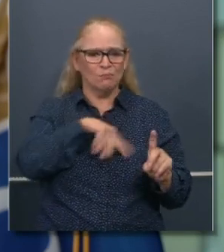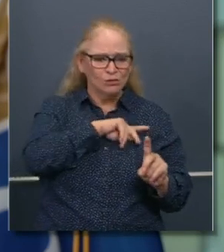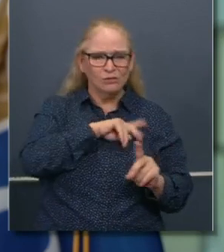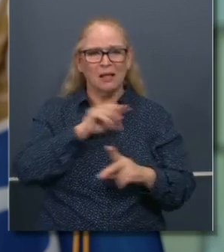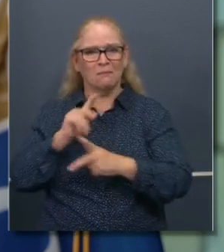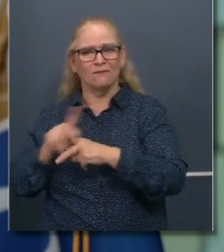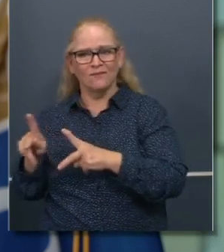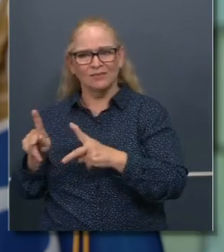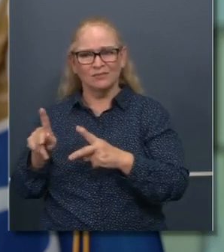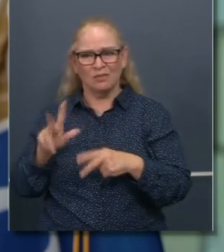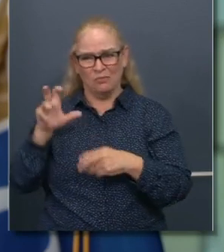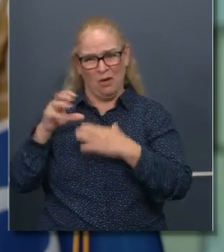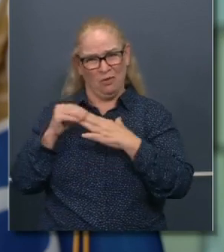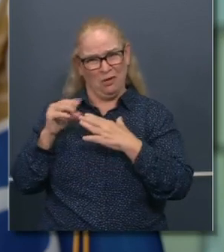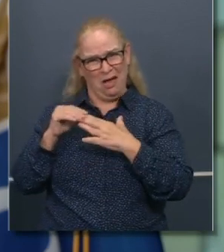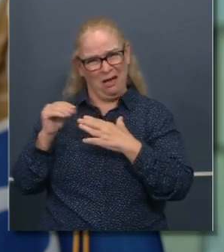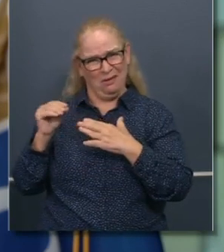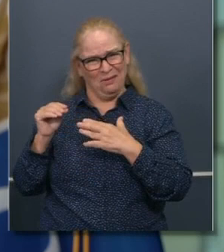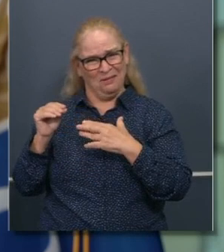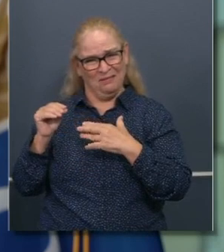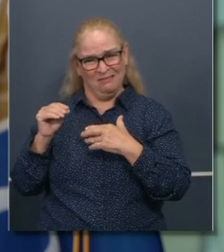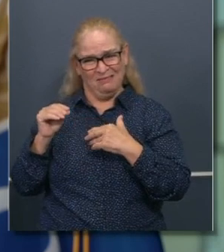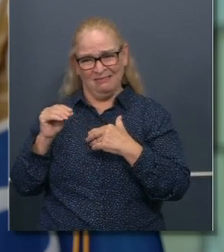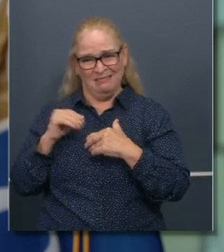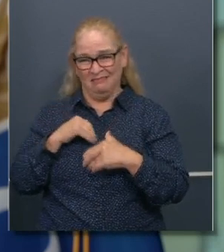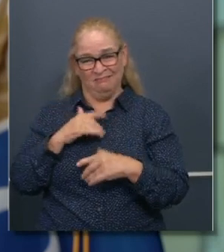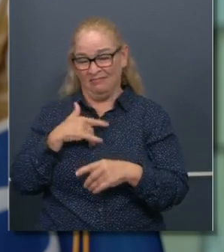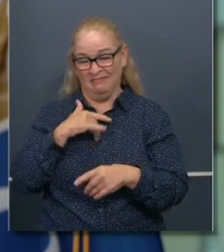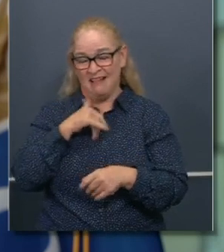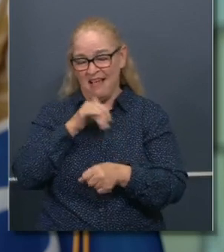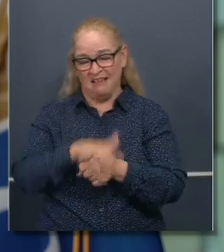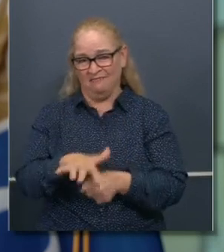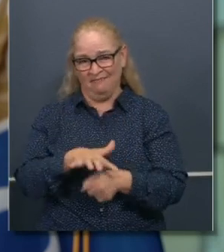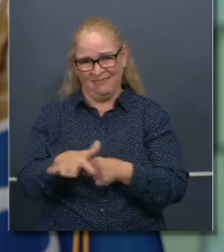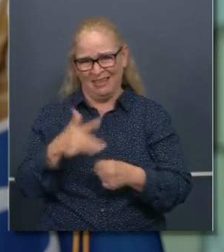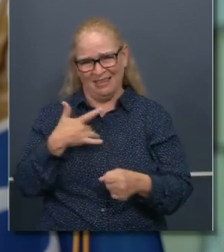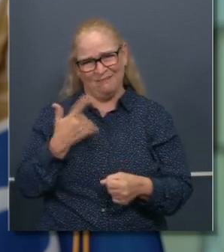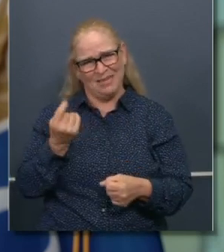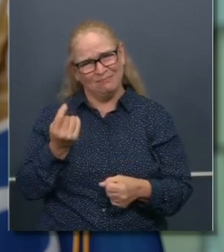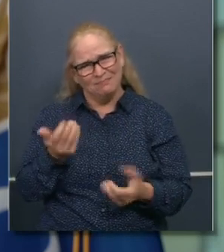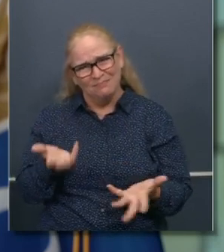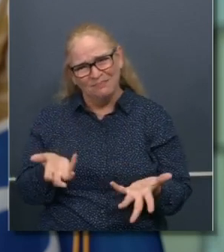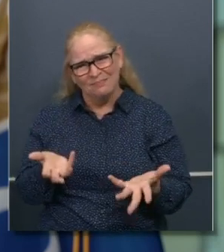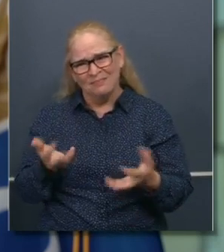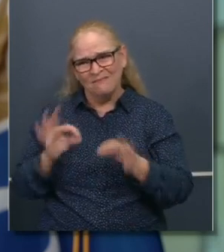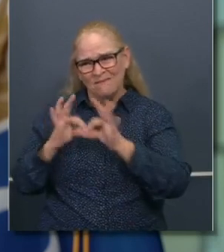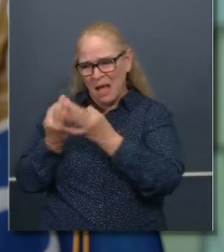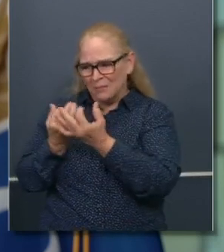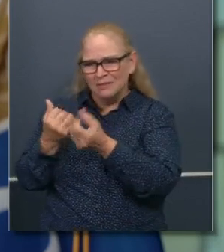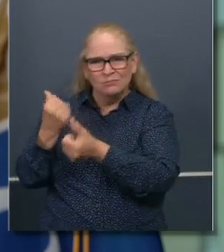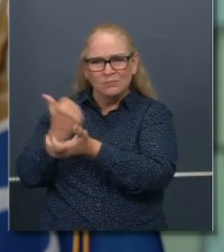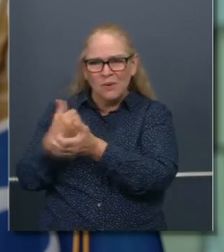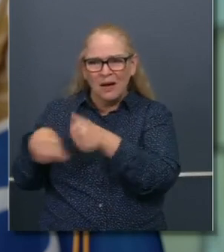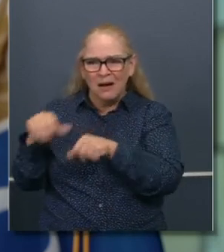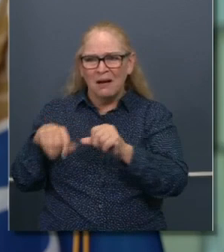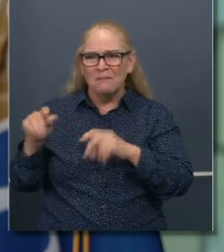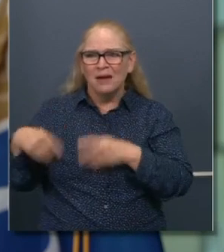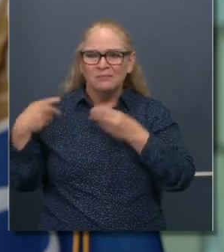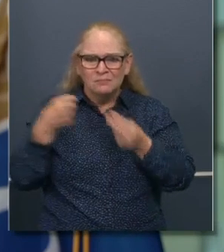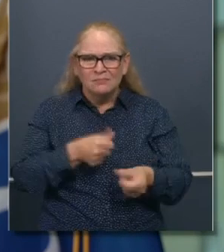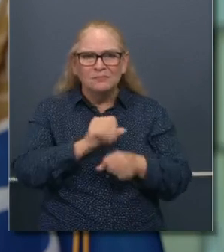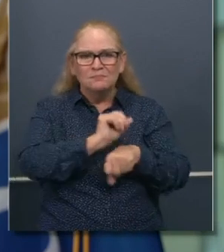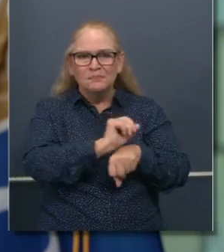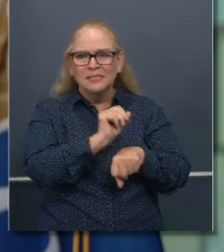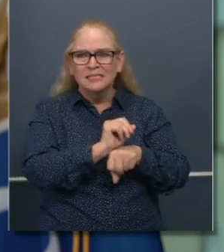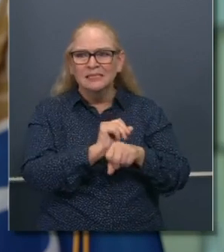inadequate to do that, to help support small businesses, to help support economies large and small across state and very directly